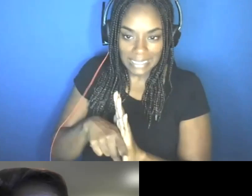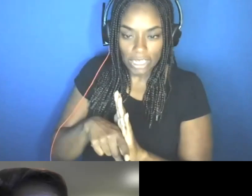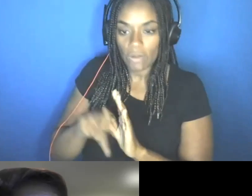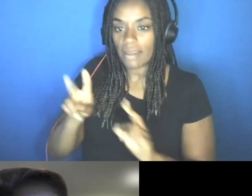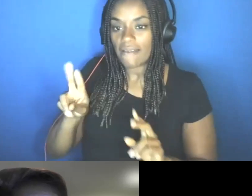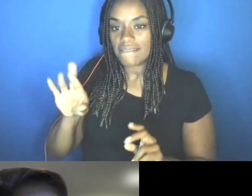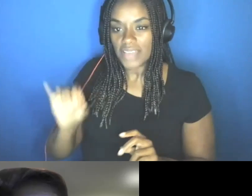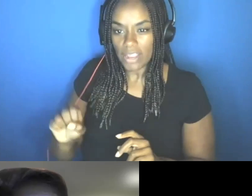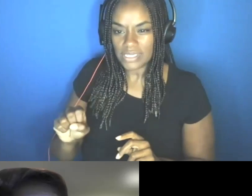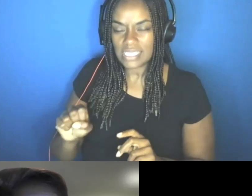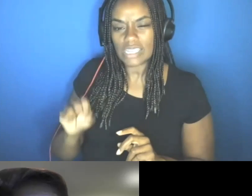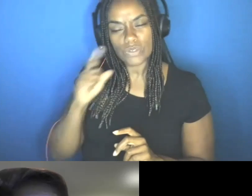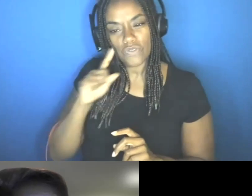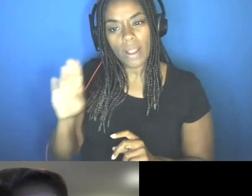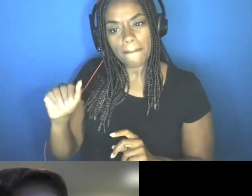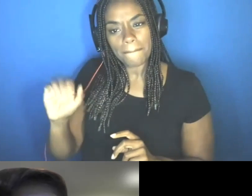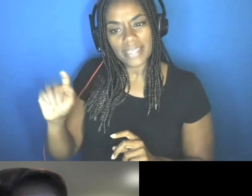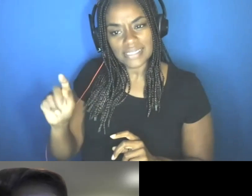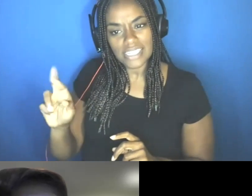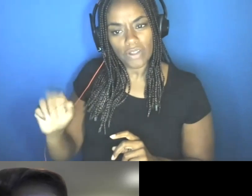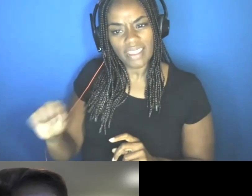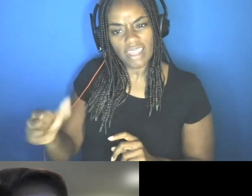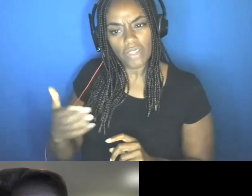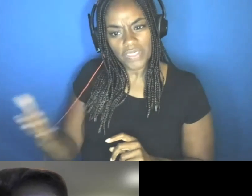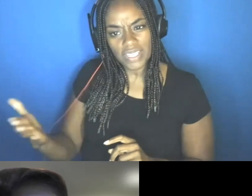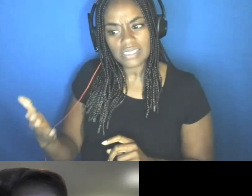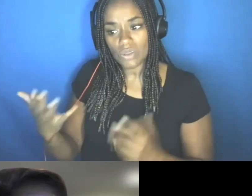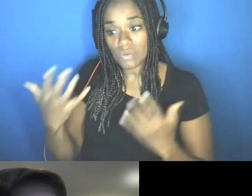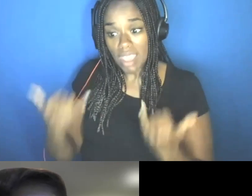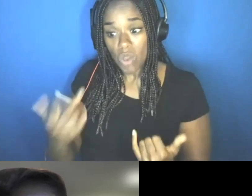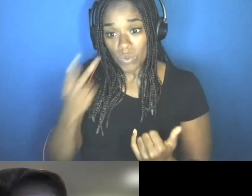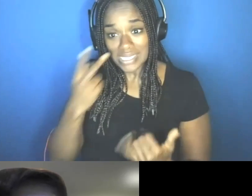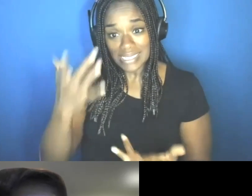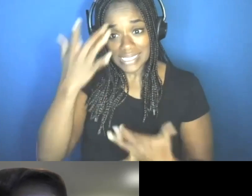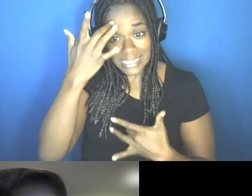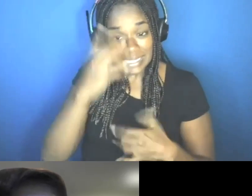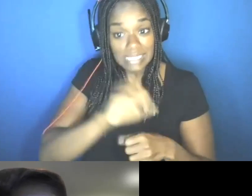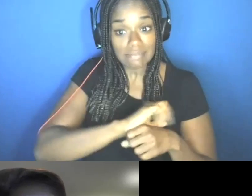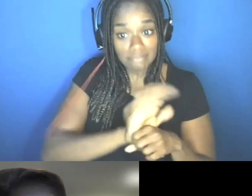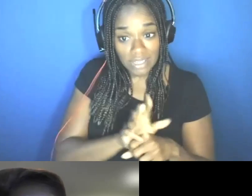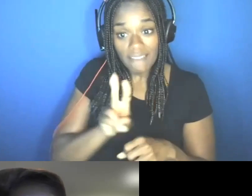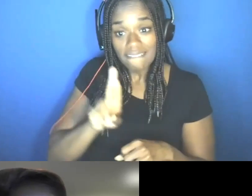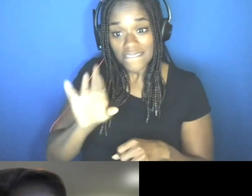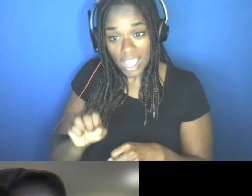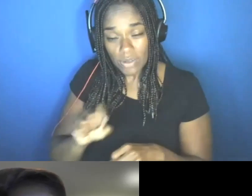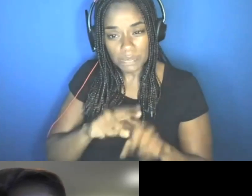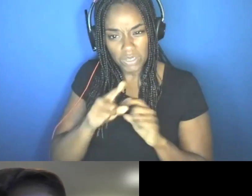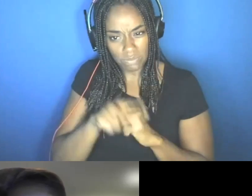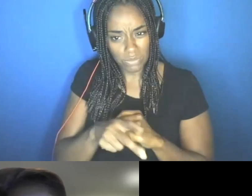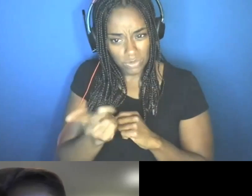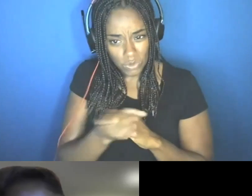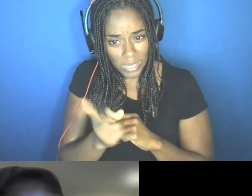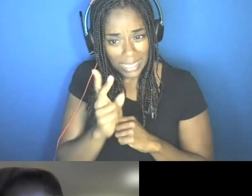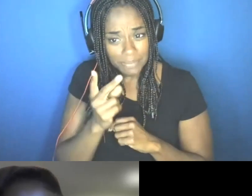and other things. So with, with these viruses being, um, COVID and others, they're viruses, but you all, it sounds like you're saying they've done